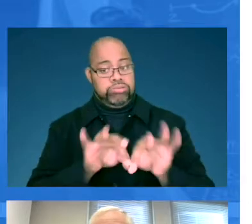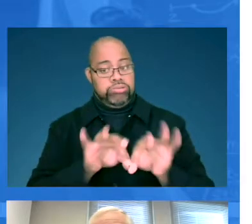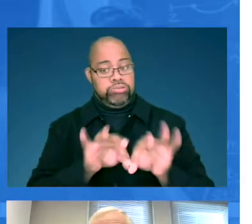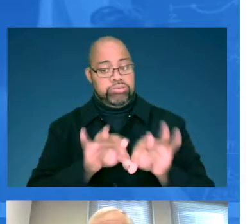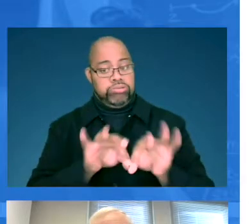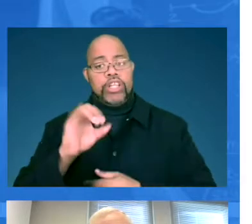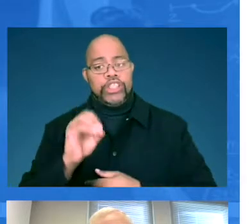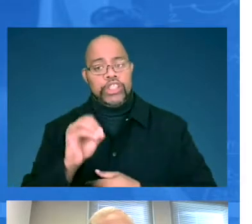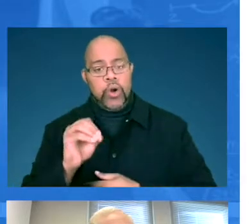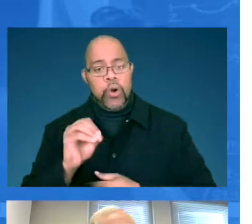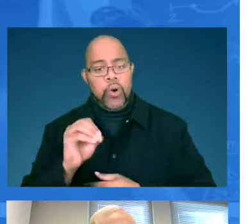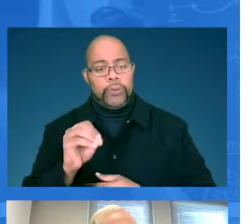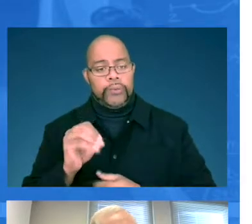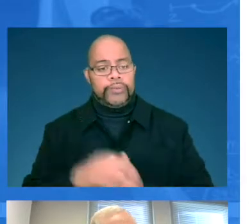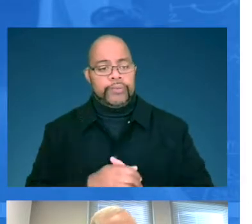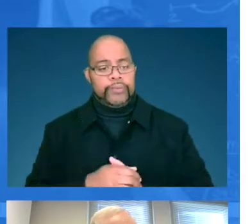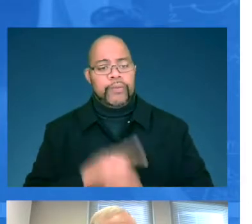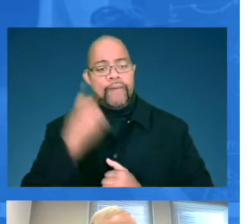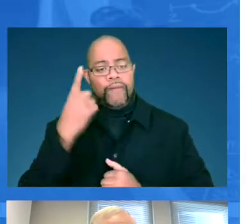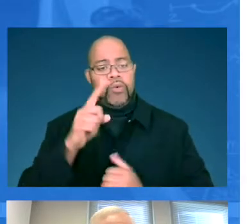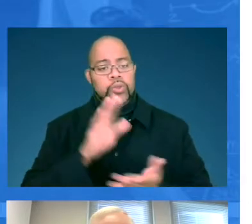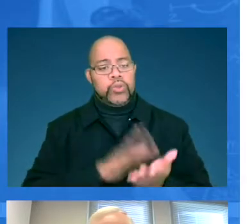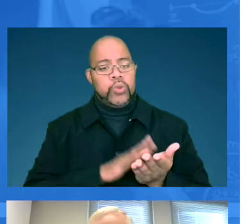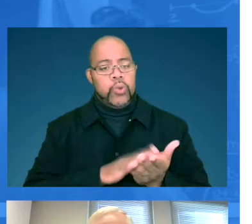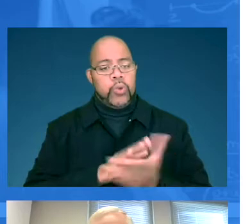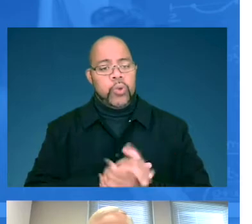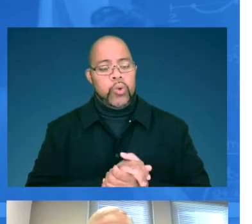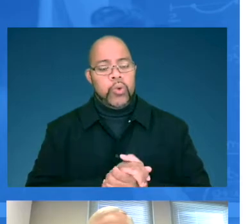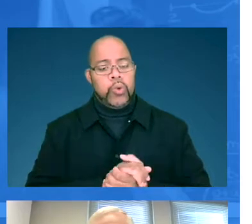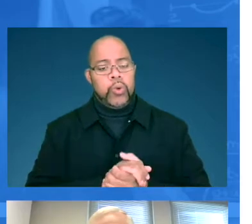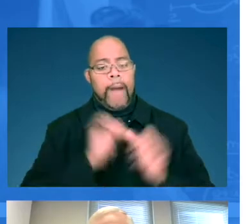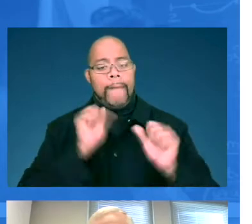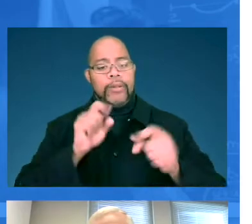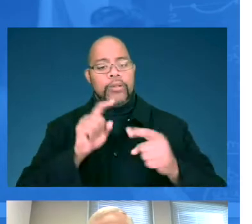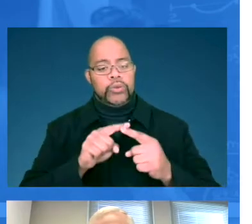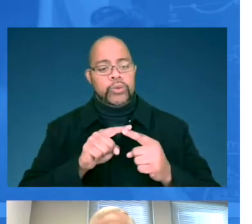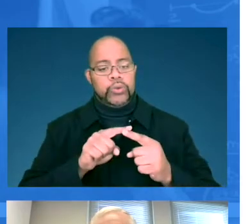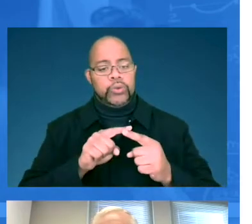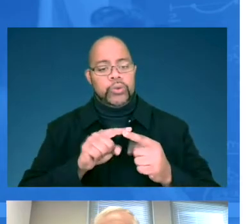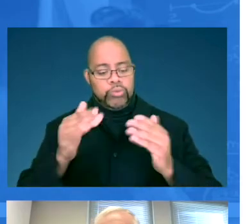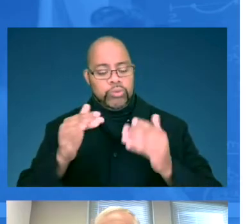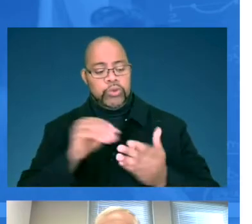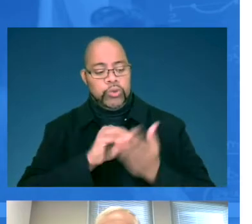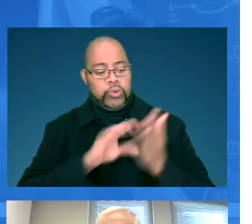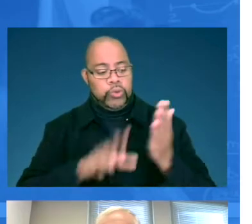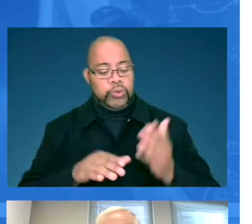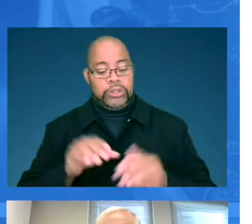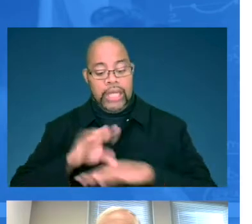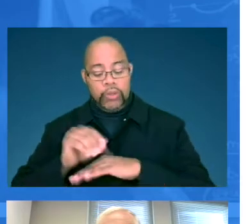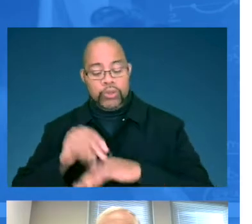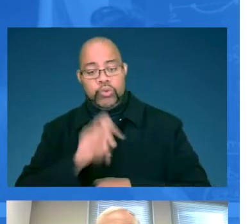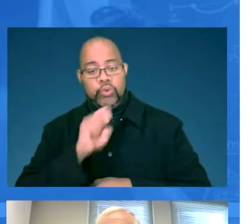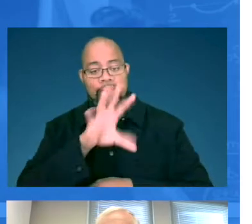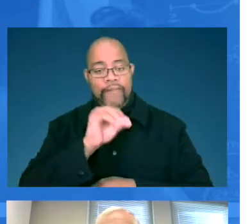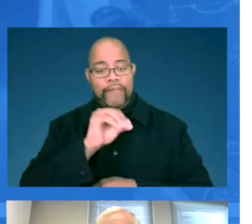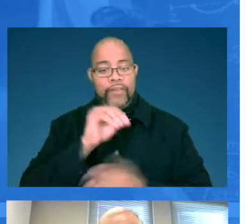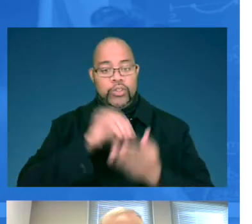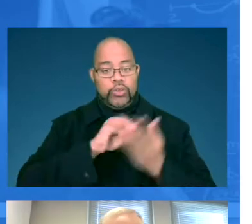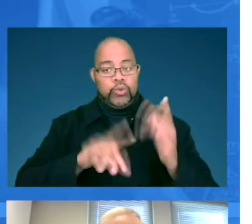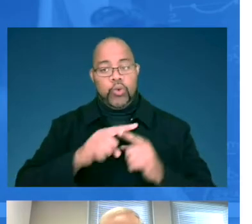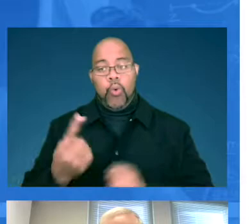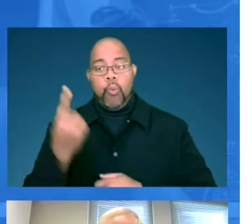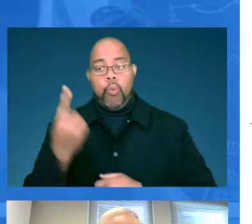ratio for schools relative to students and counselors is 250 students to one